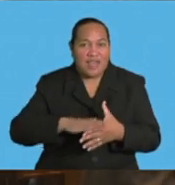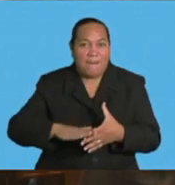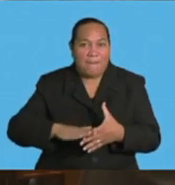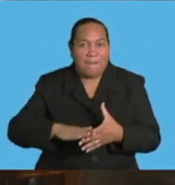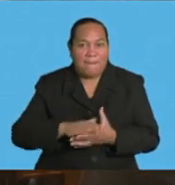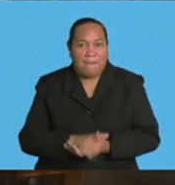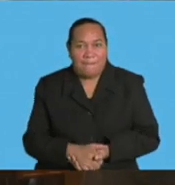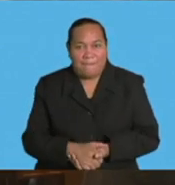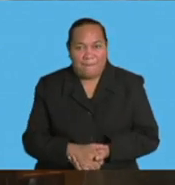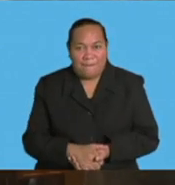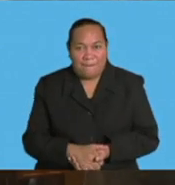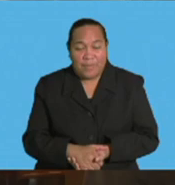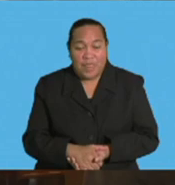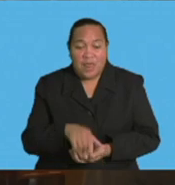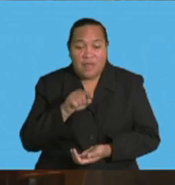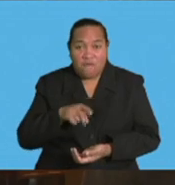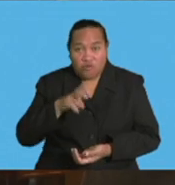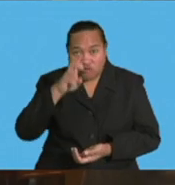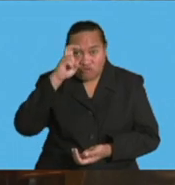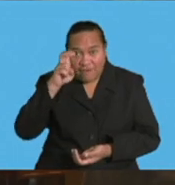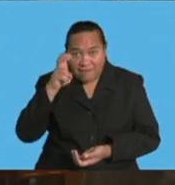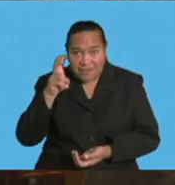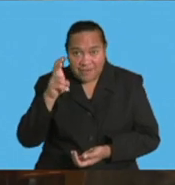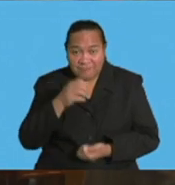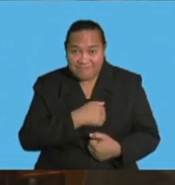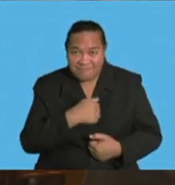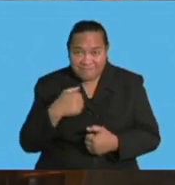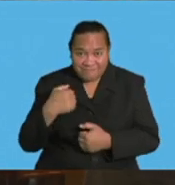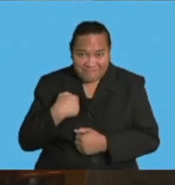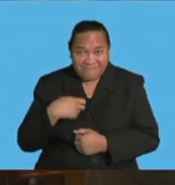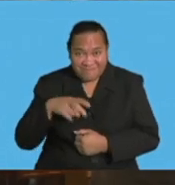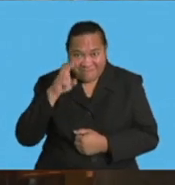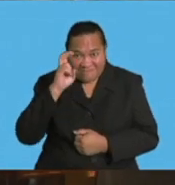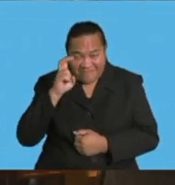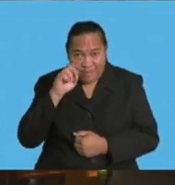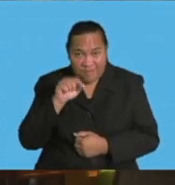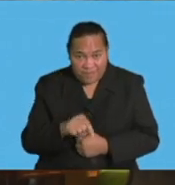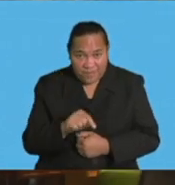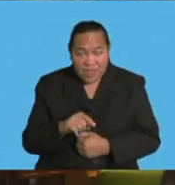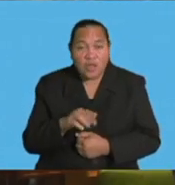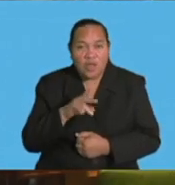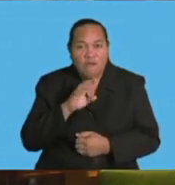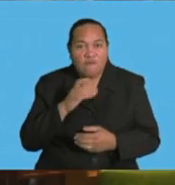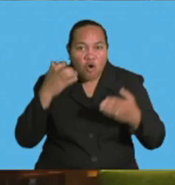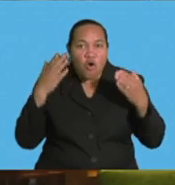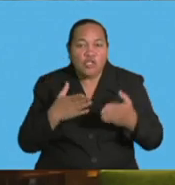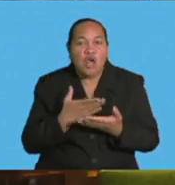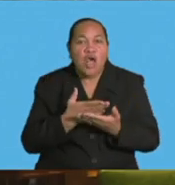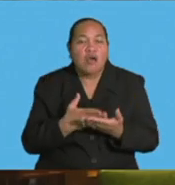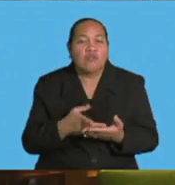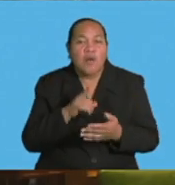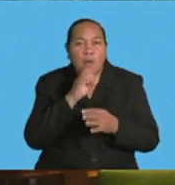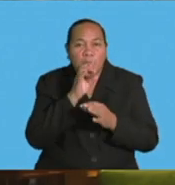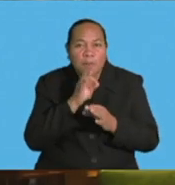And in that training facility, Honourable Speaker, sir, again, it will focus on peace operations. That's the new